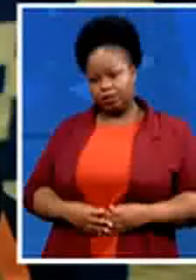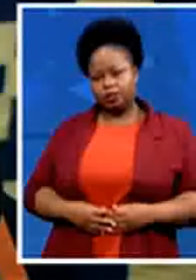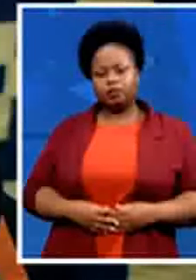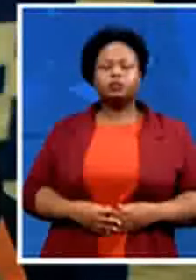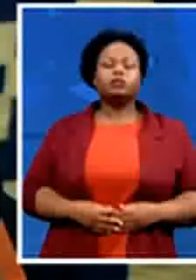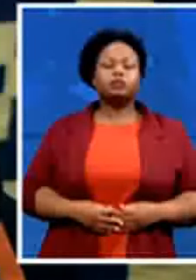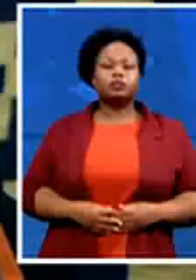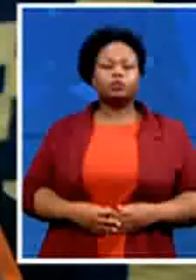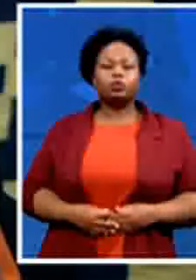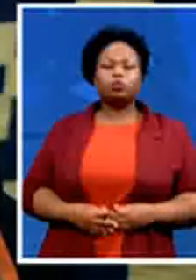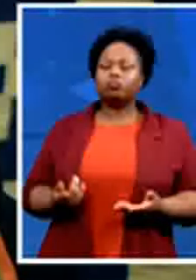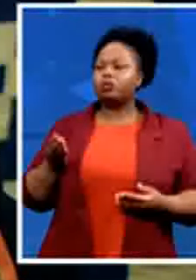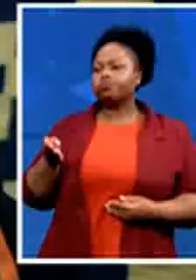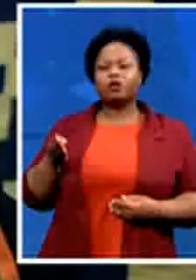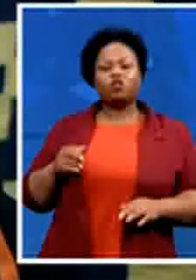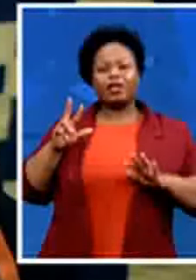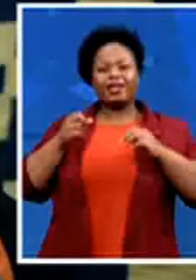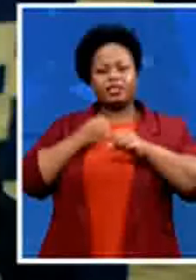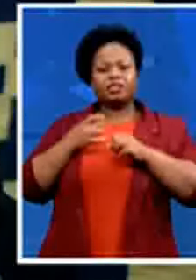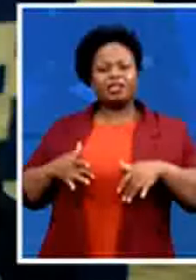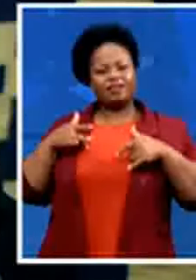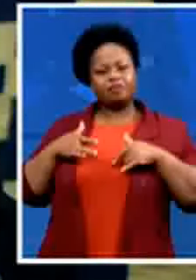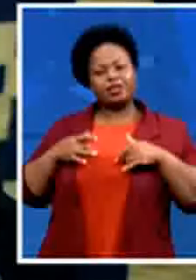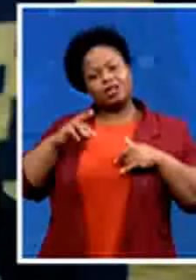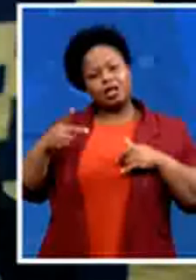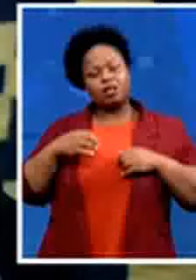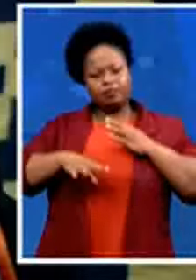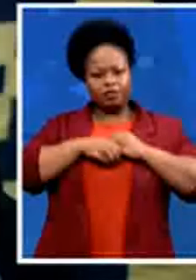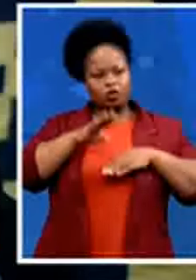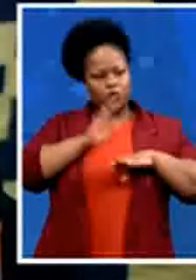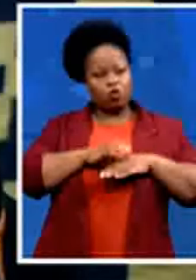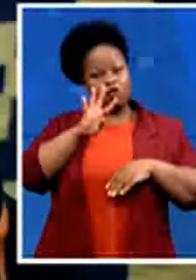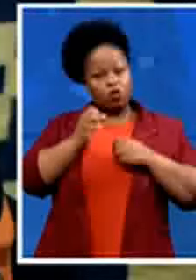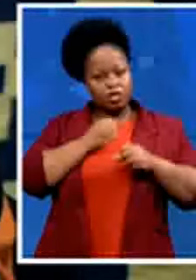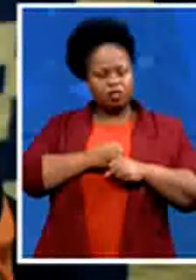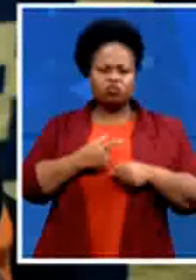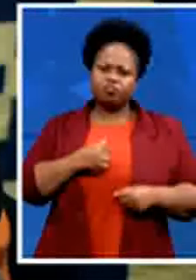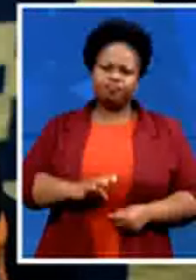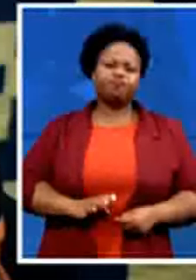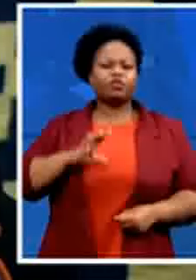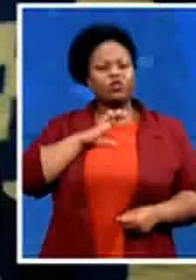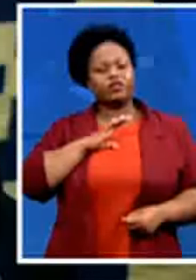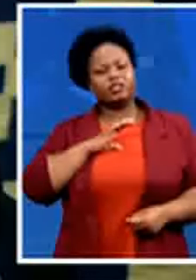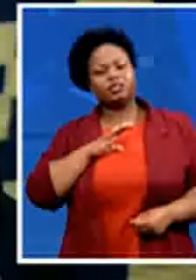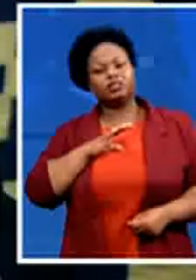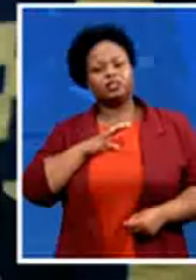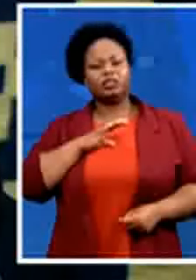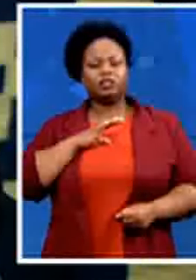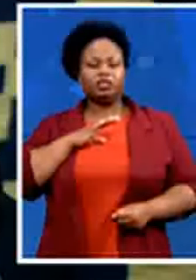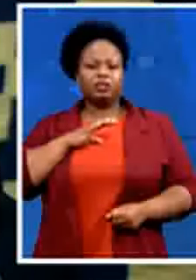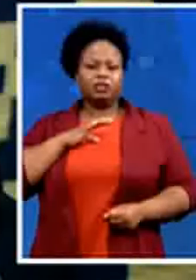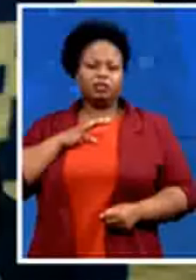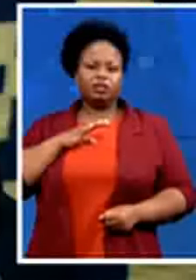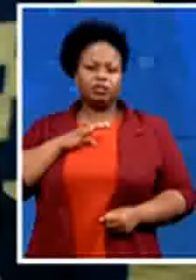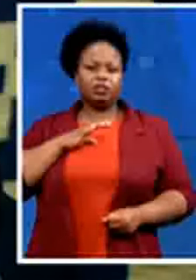before that he spent another four years so i'm very confident that um that brett